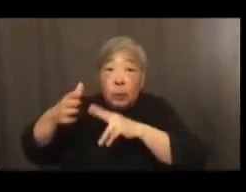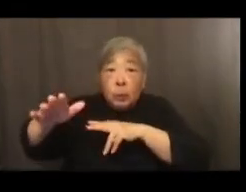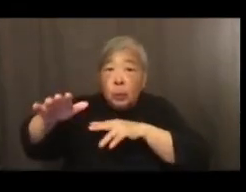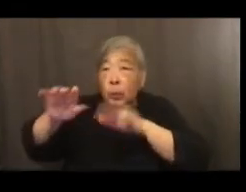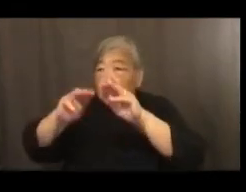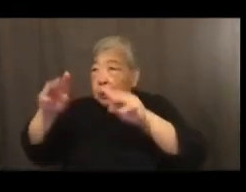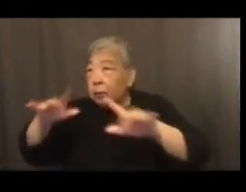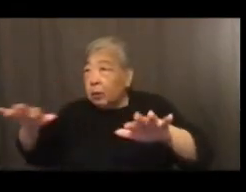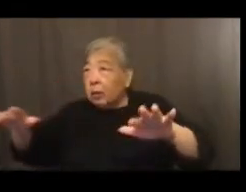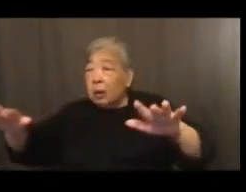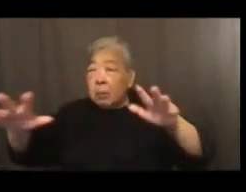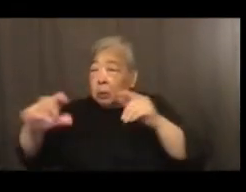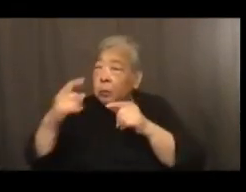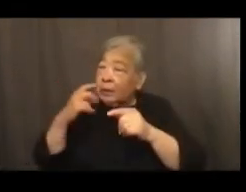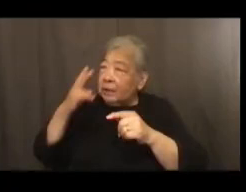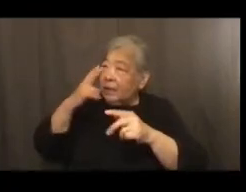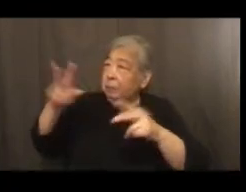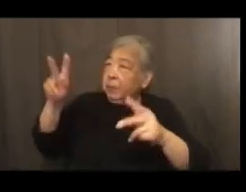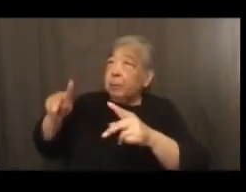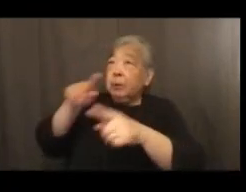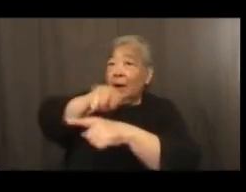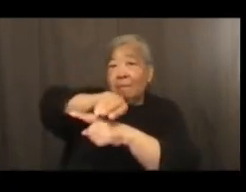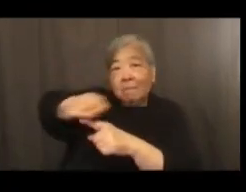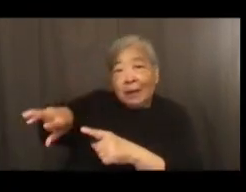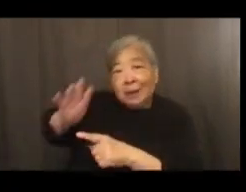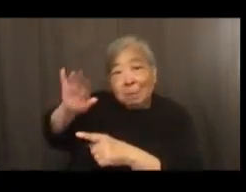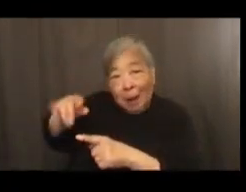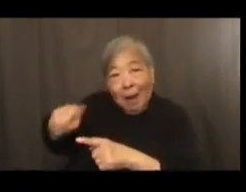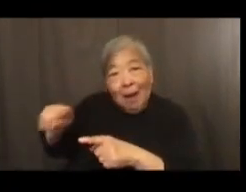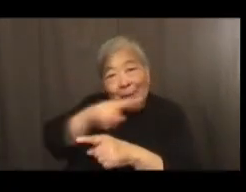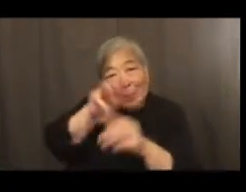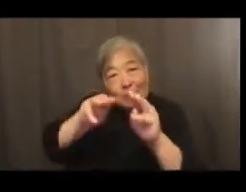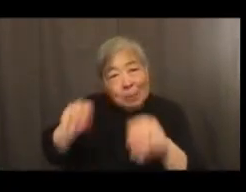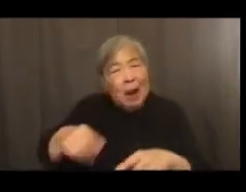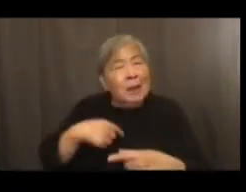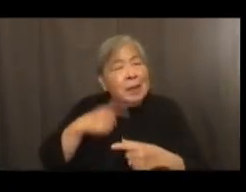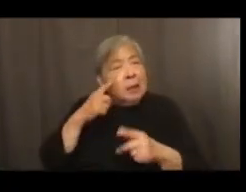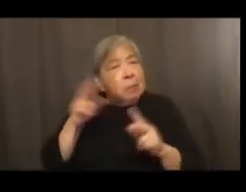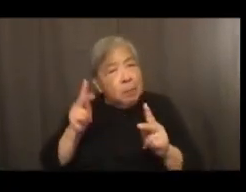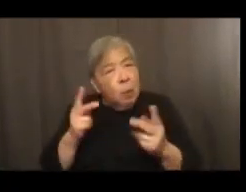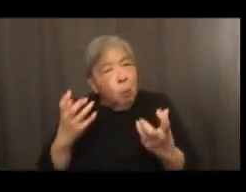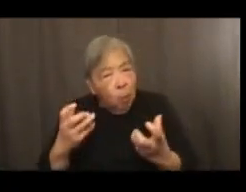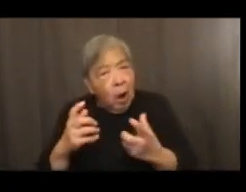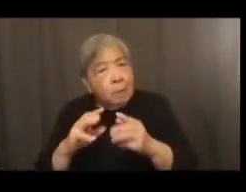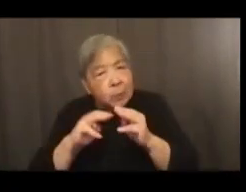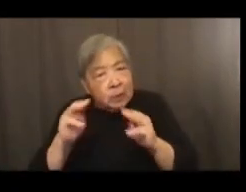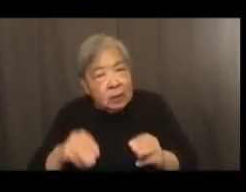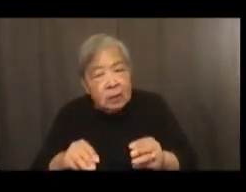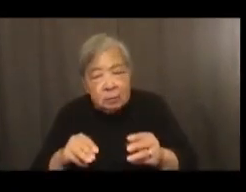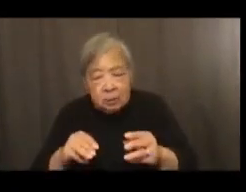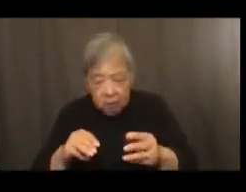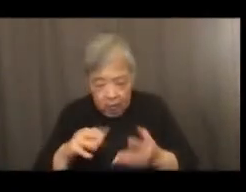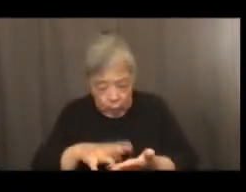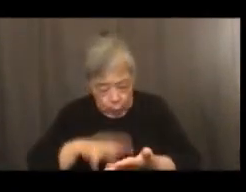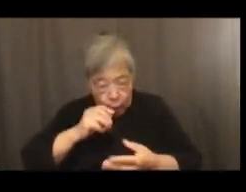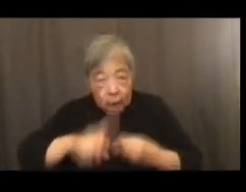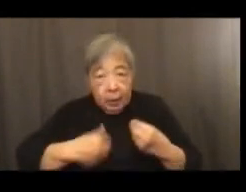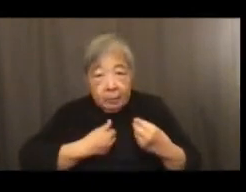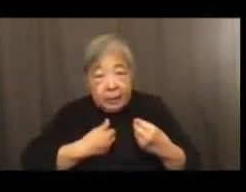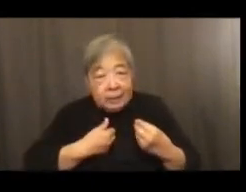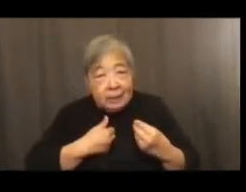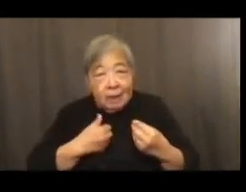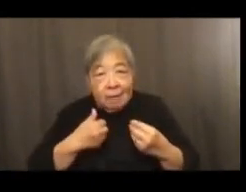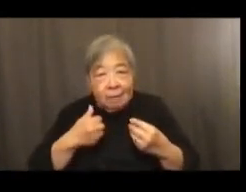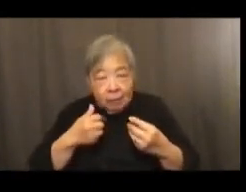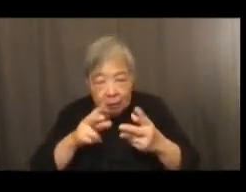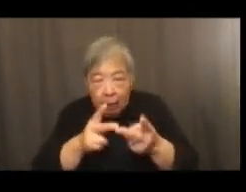by it. I think people want these museums as a place of discovery, learning about themselves. I learn something every time I'm